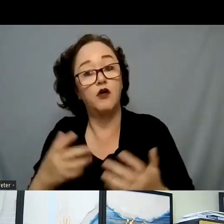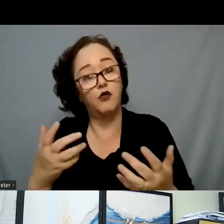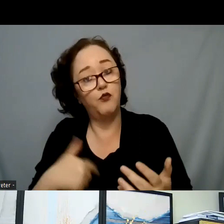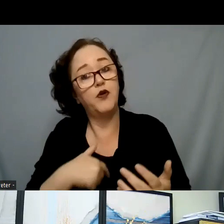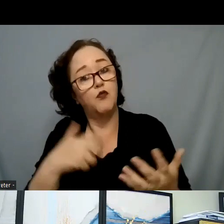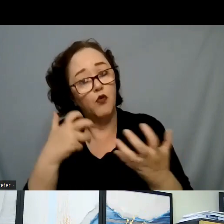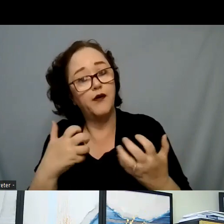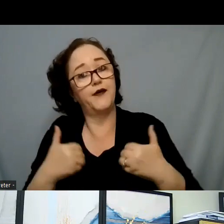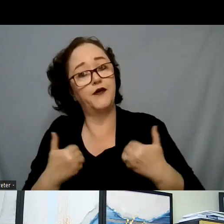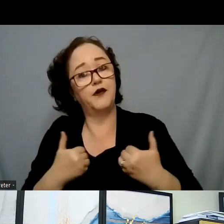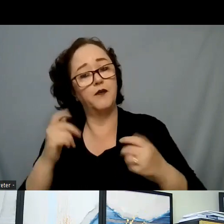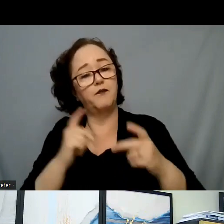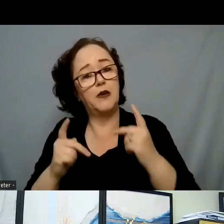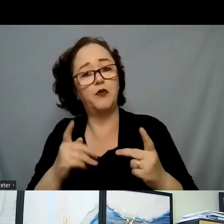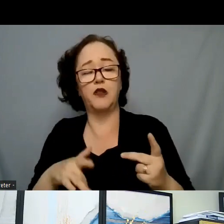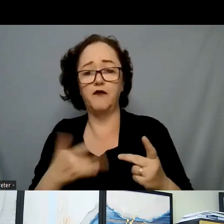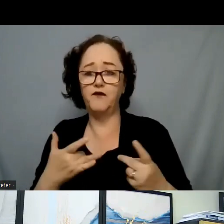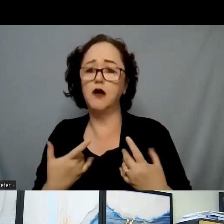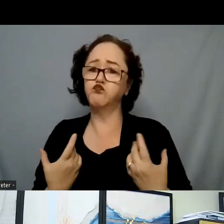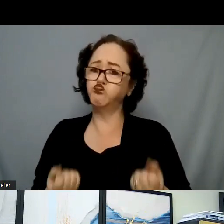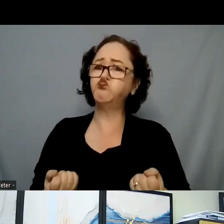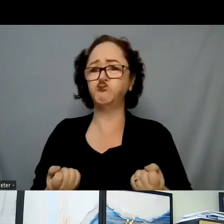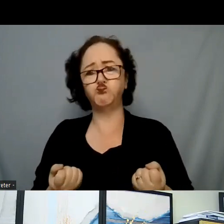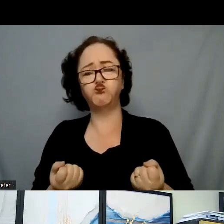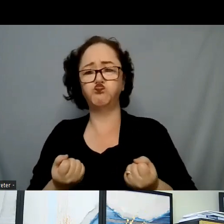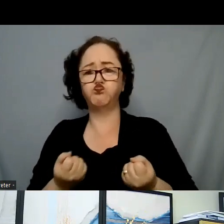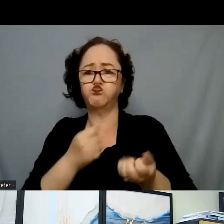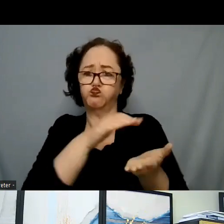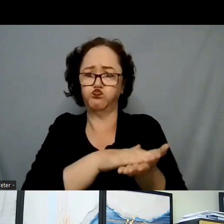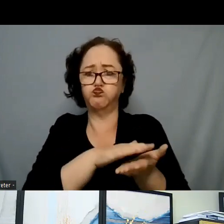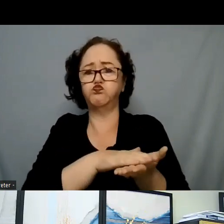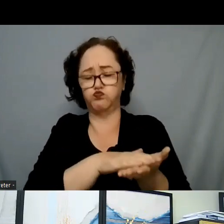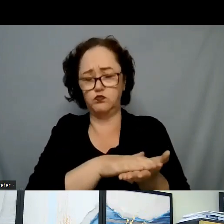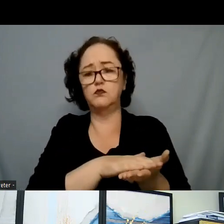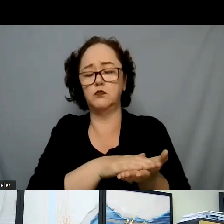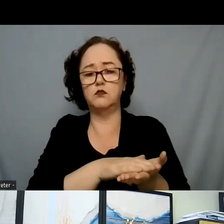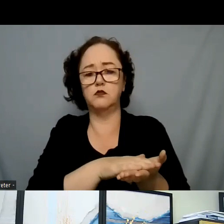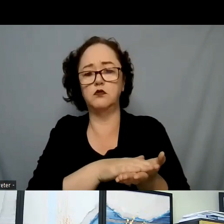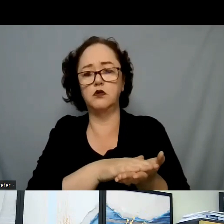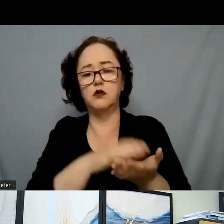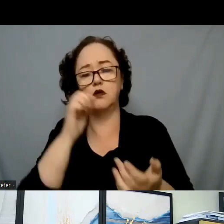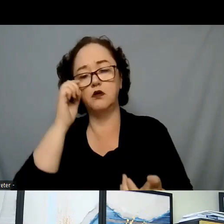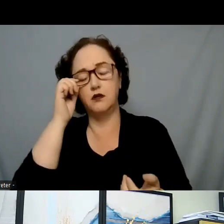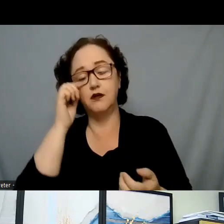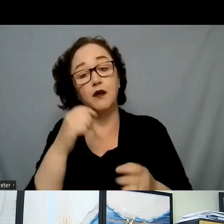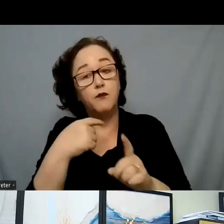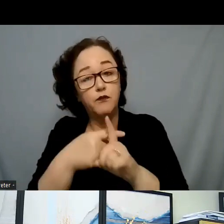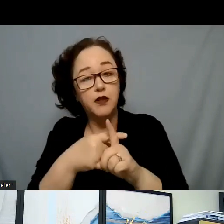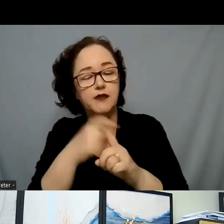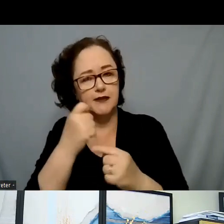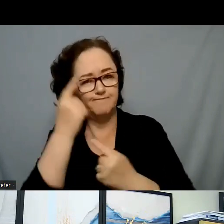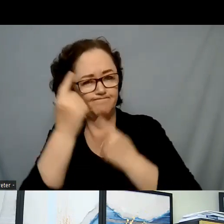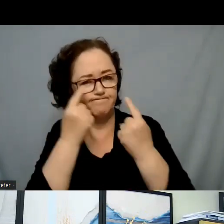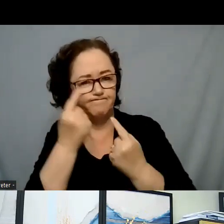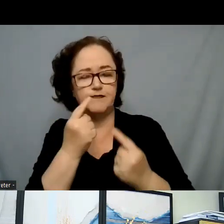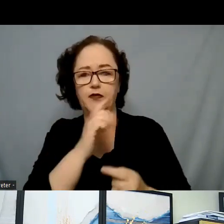understand what they believe, of course, take it within the appropriateness of their age, but then also look at